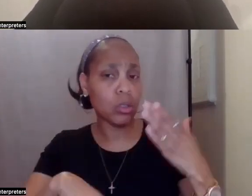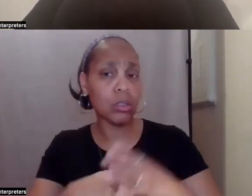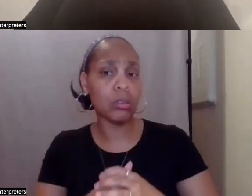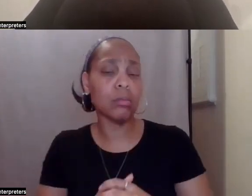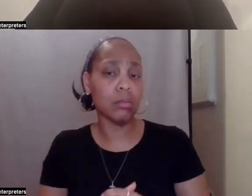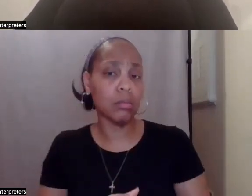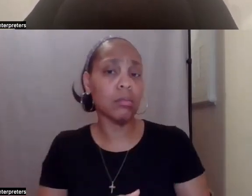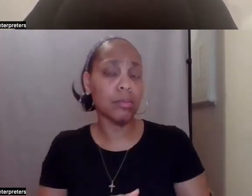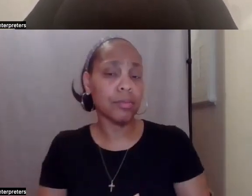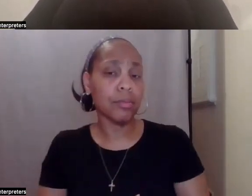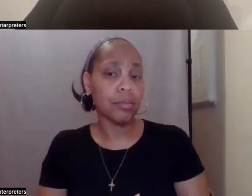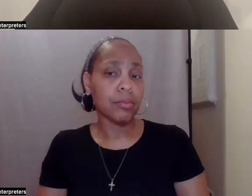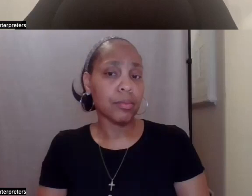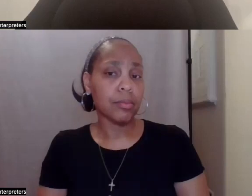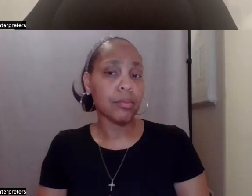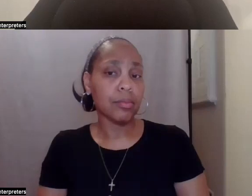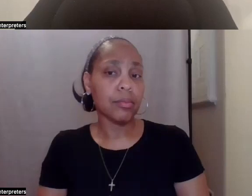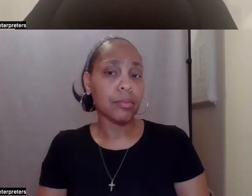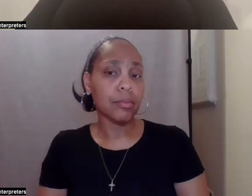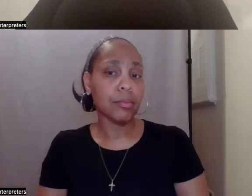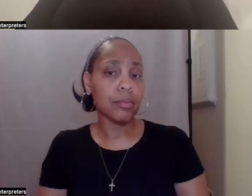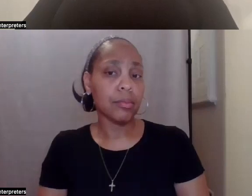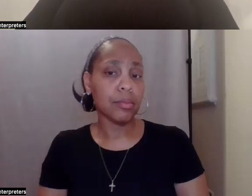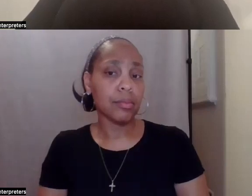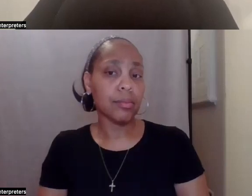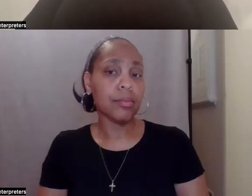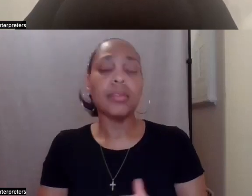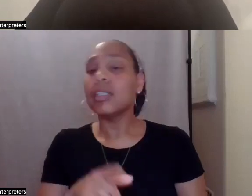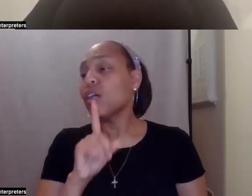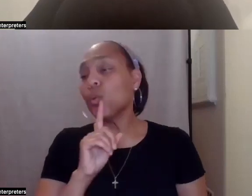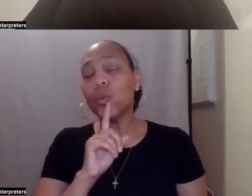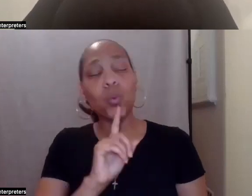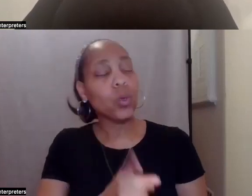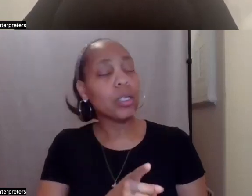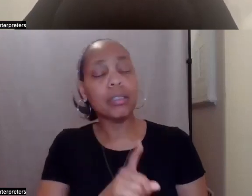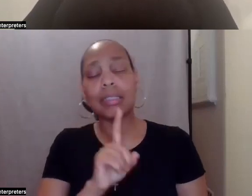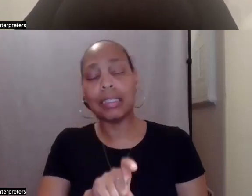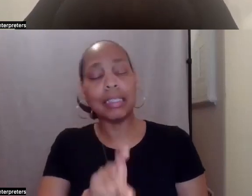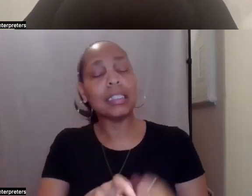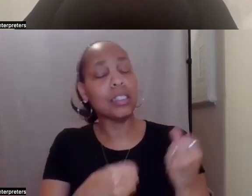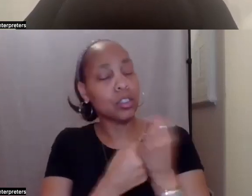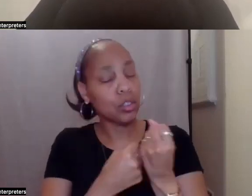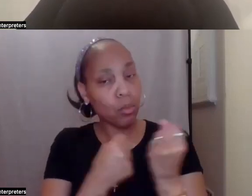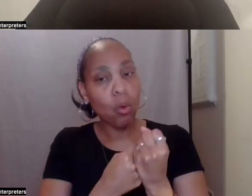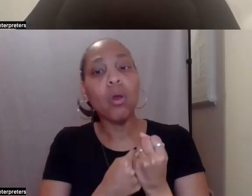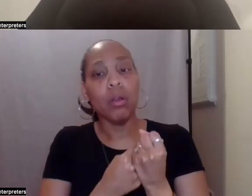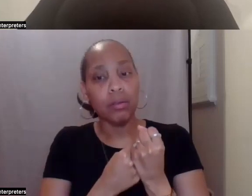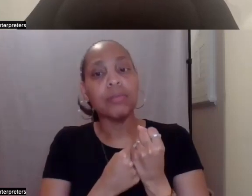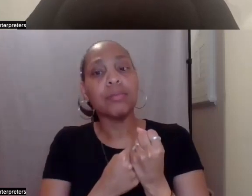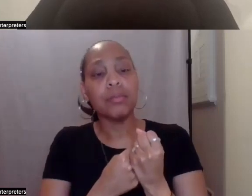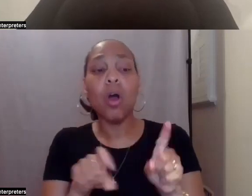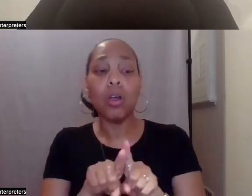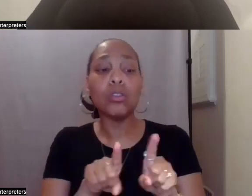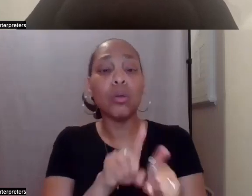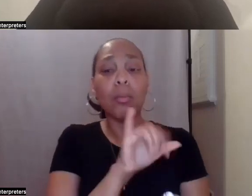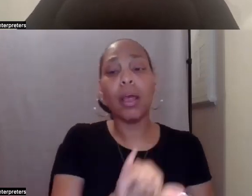it's, it's something that it really needs to be supported on, on, by the support coordinator as well to, to really make